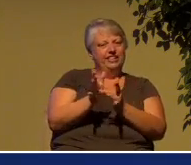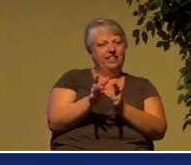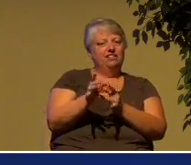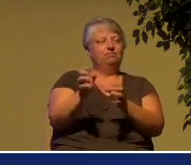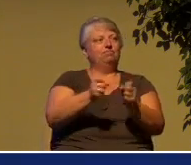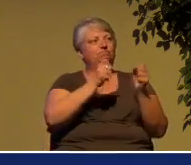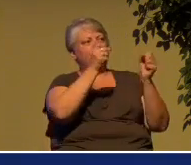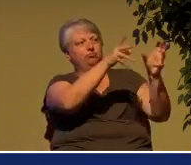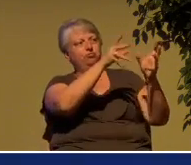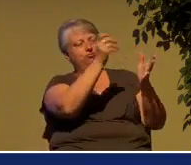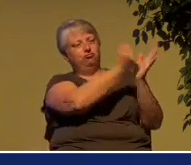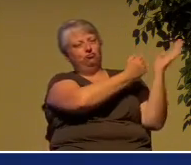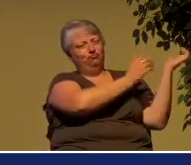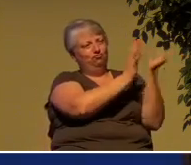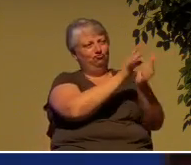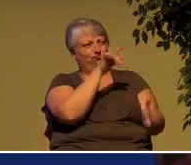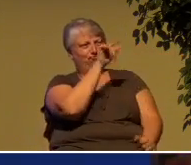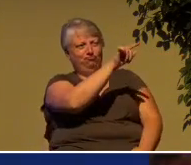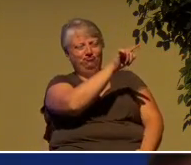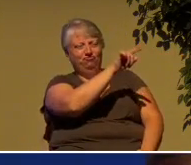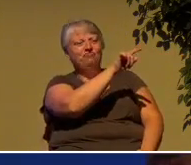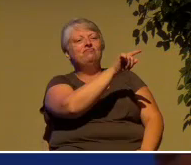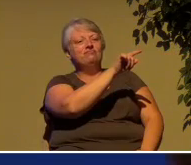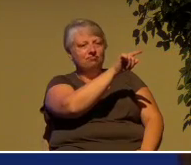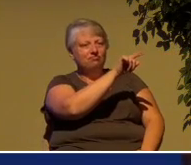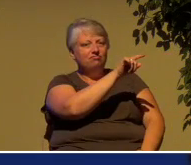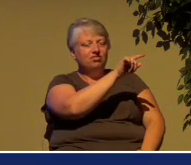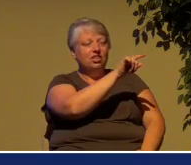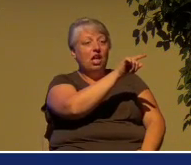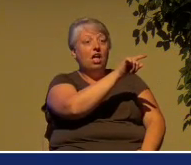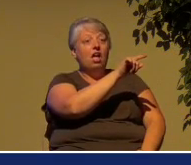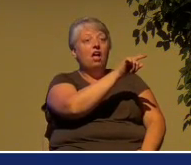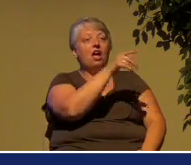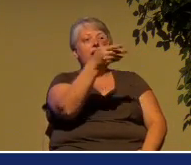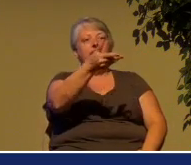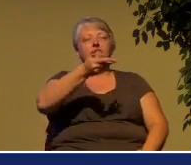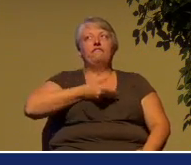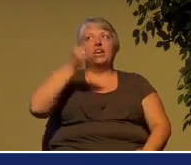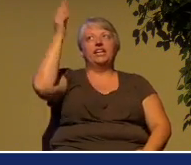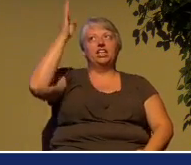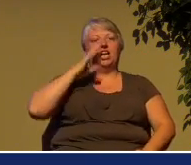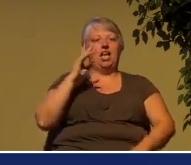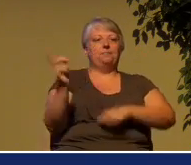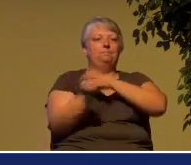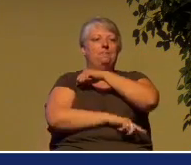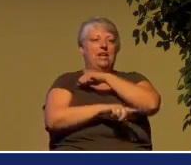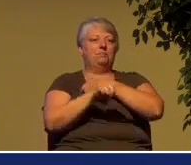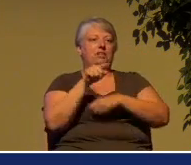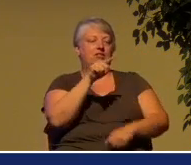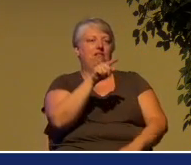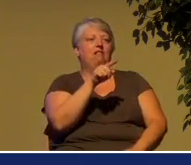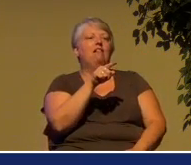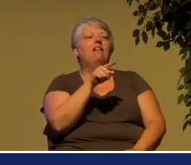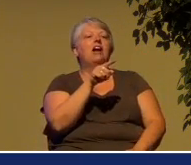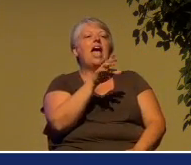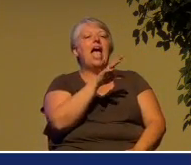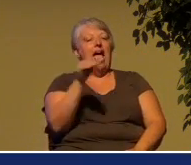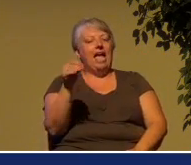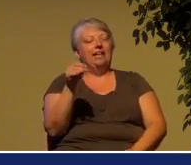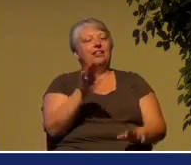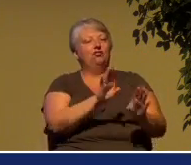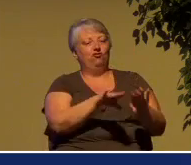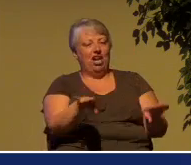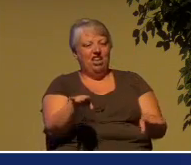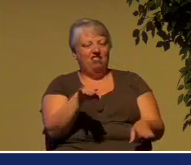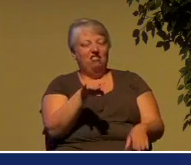their blood upon themselves and upon their children. You know how that ended. In A.D. 70, the